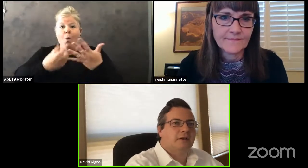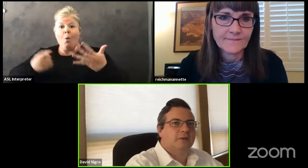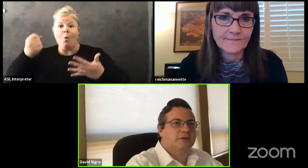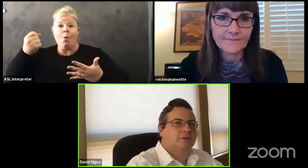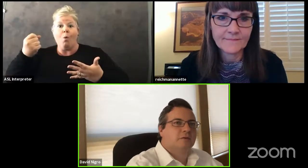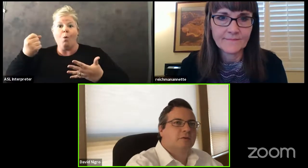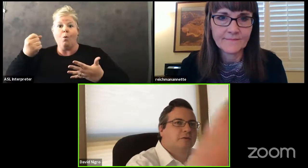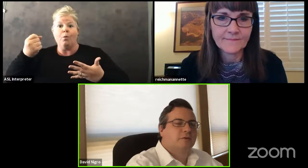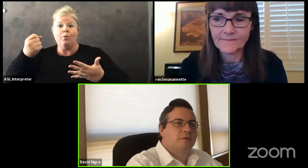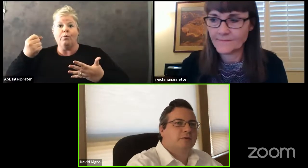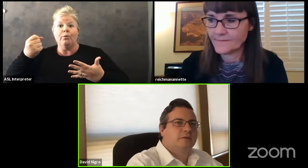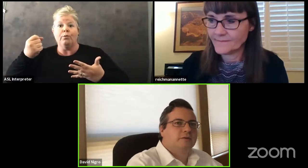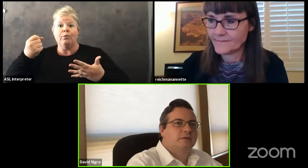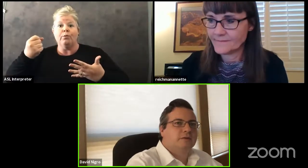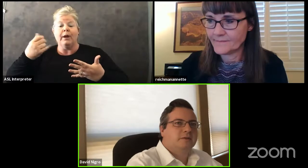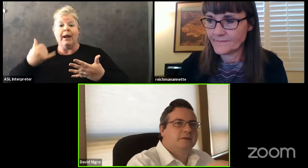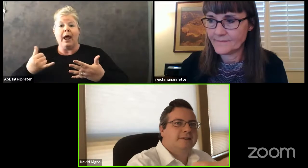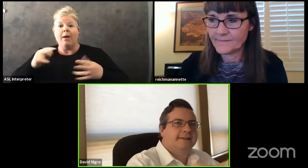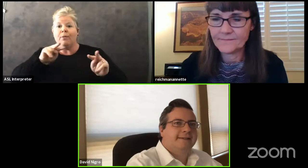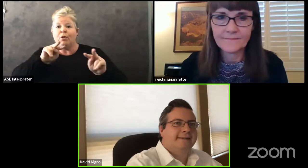So I will scroll through.